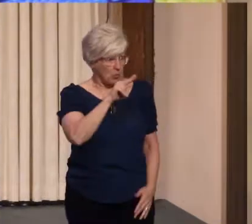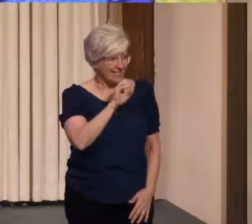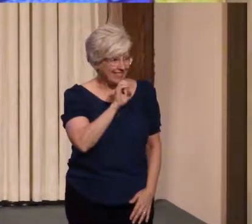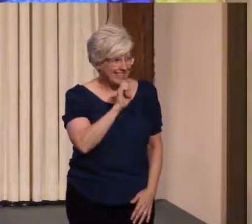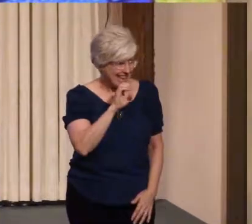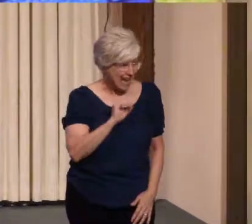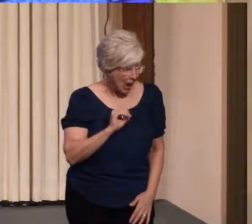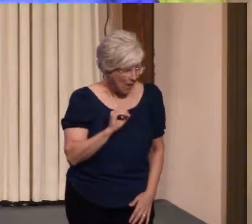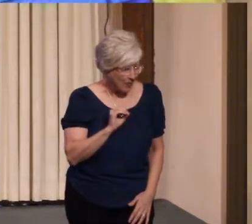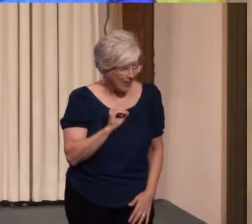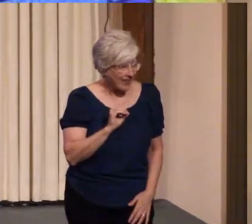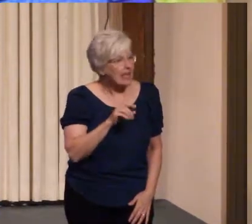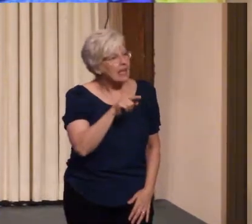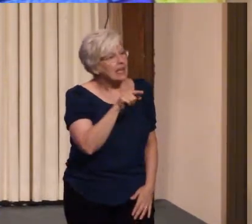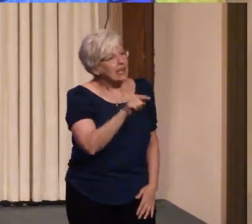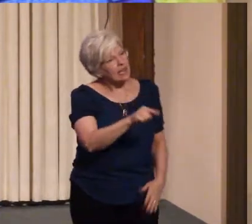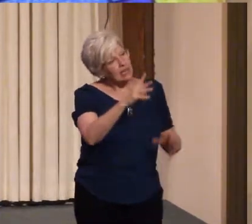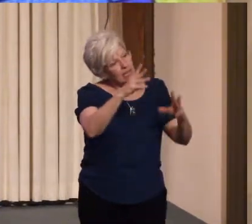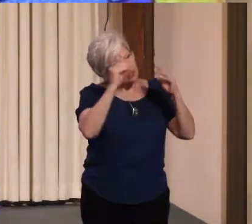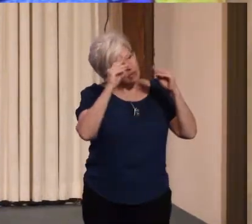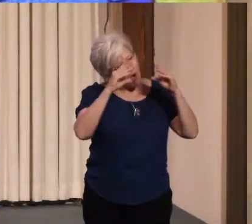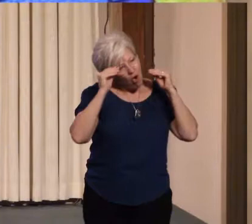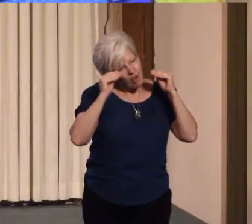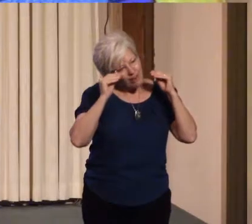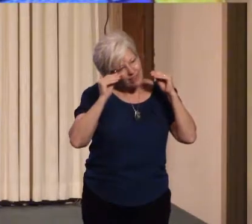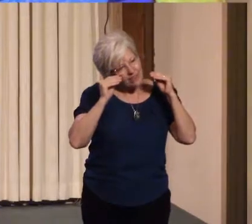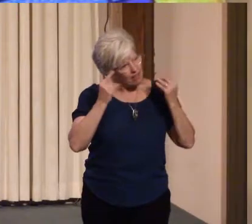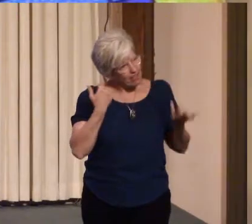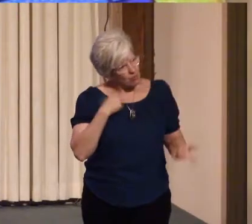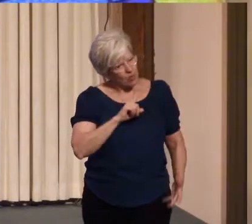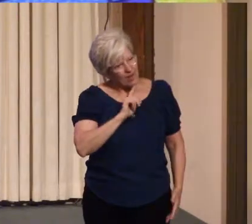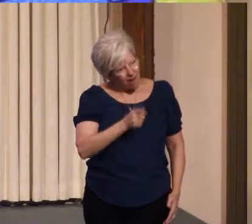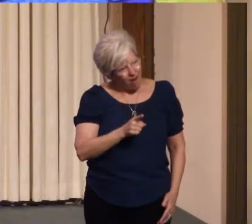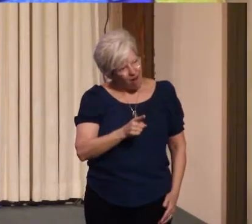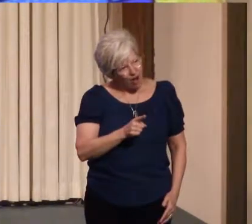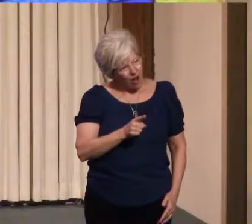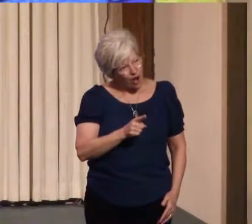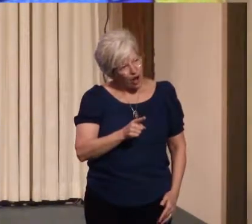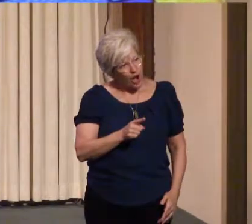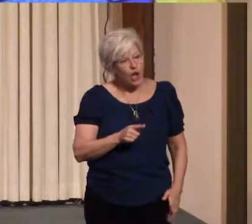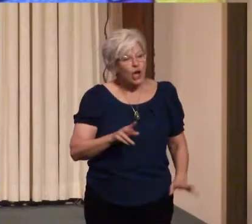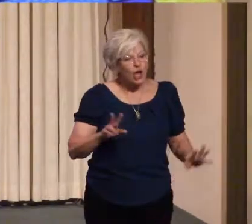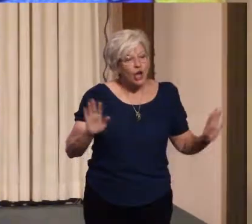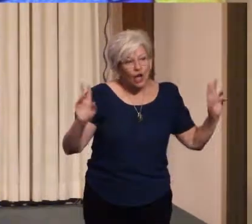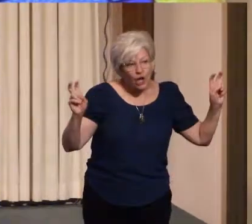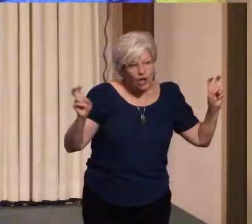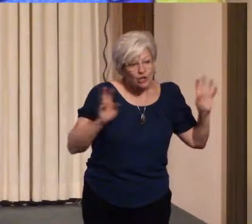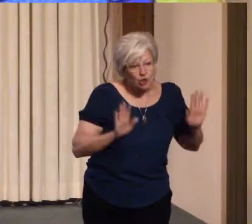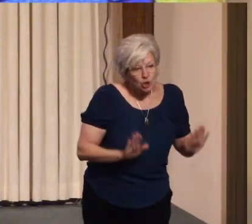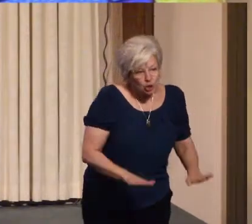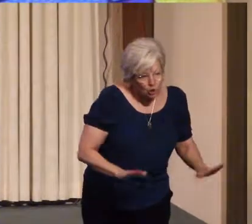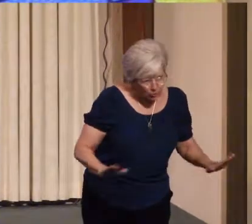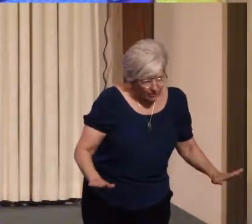taught us that we are children of God, children of spirit.